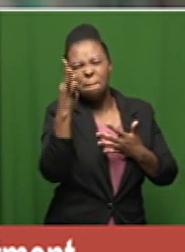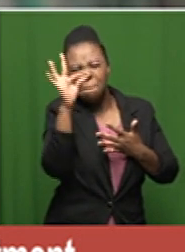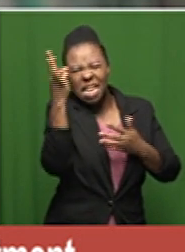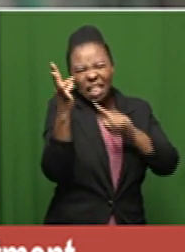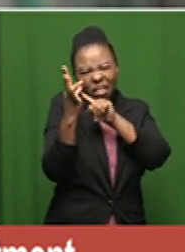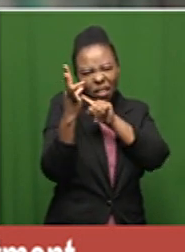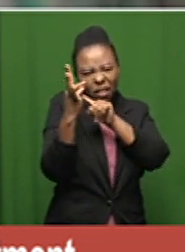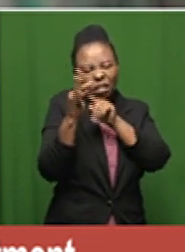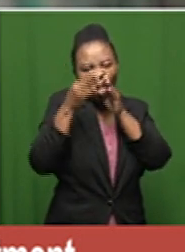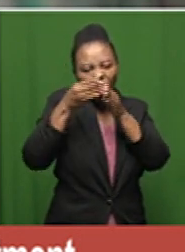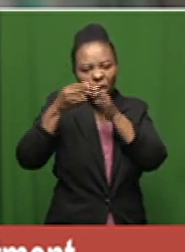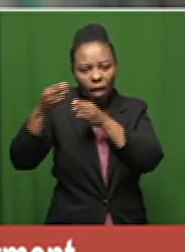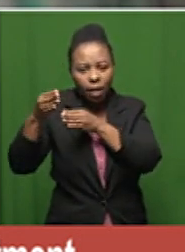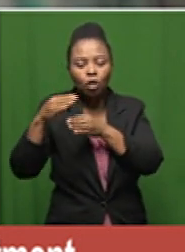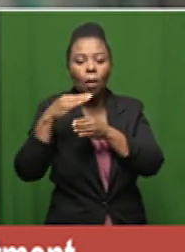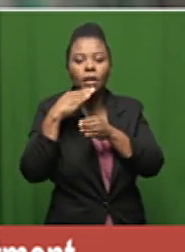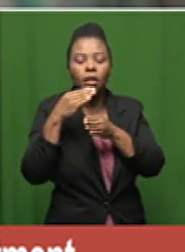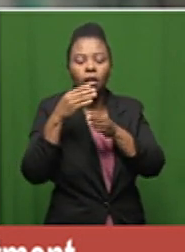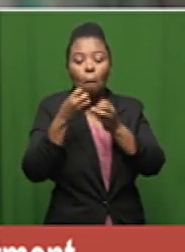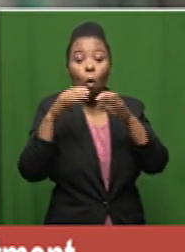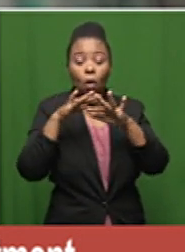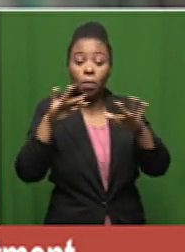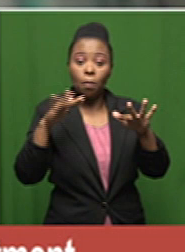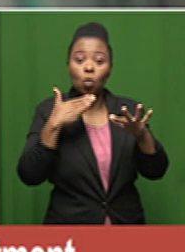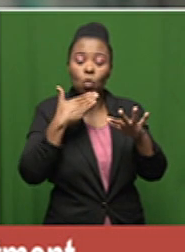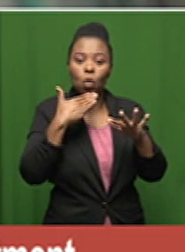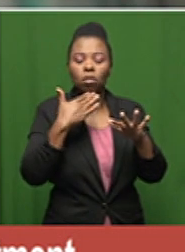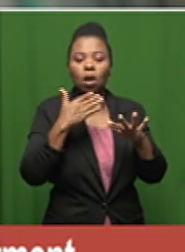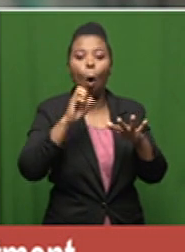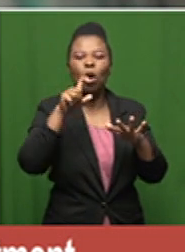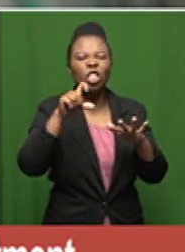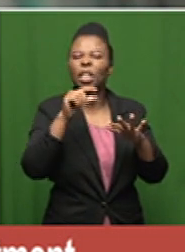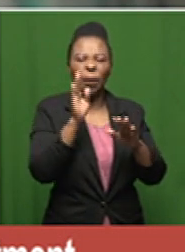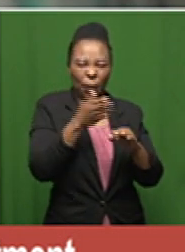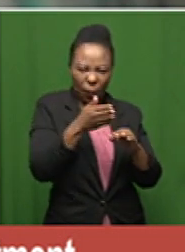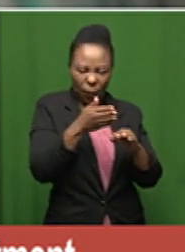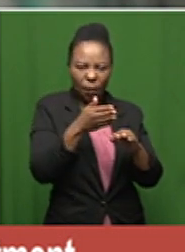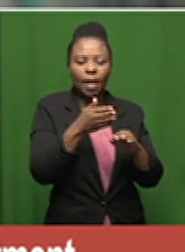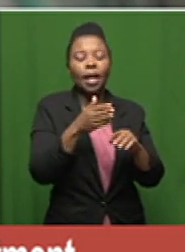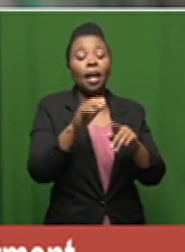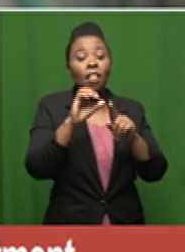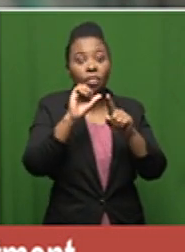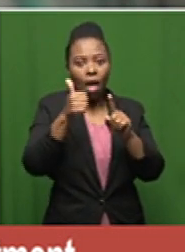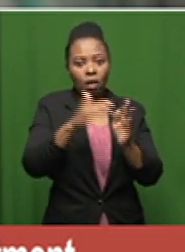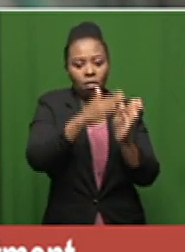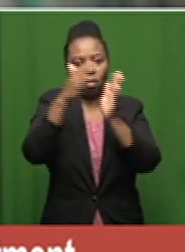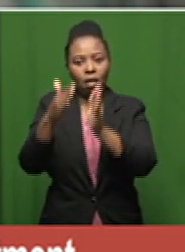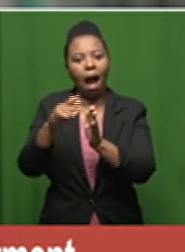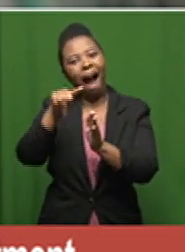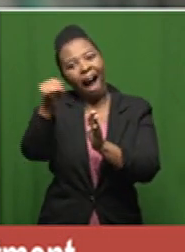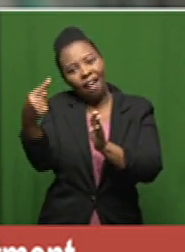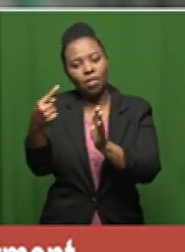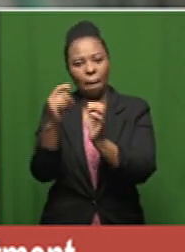adequate for the majority of people that actually have hypoxemia but thereafter you may well need to go on to other devices